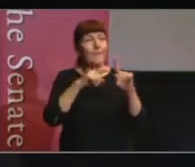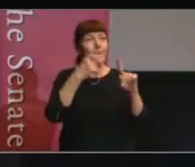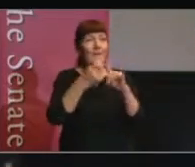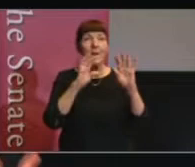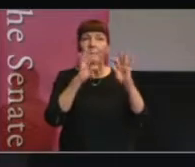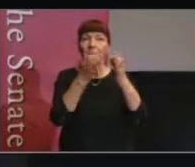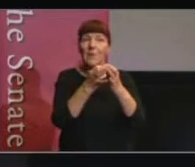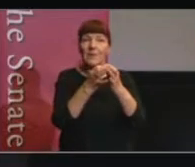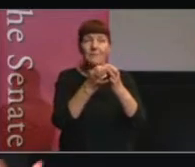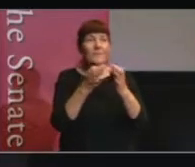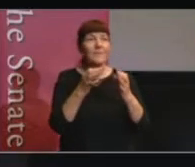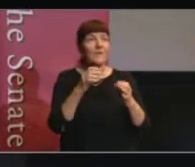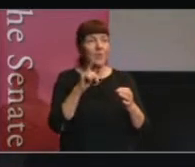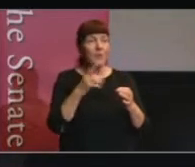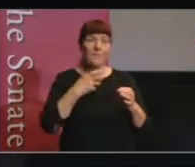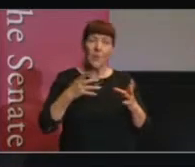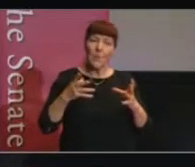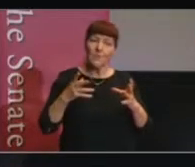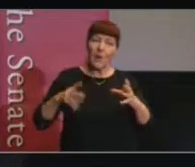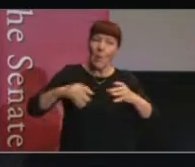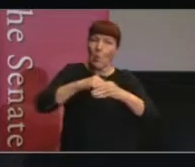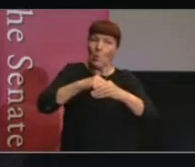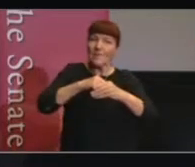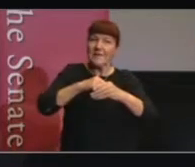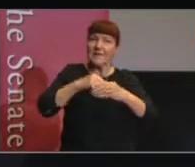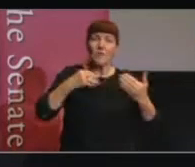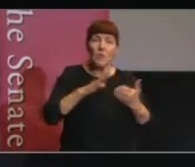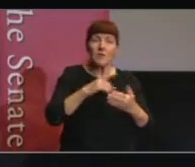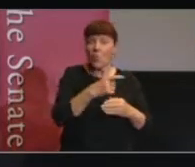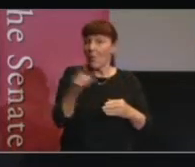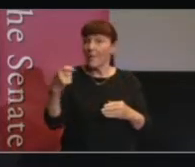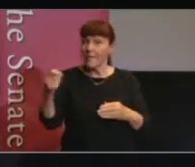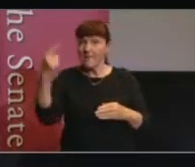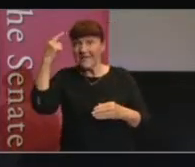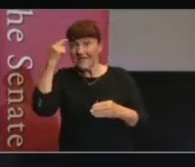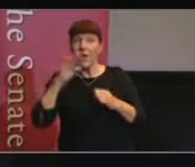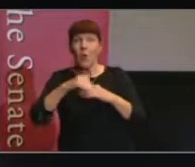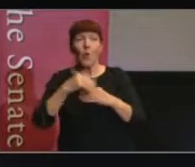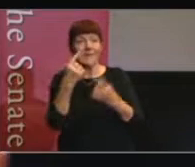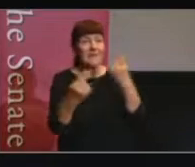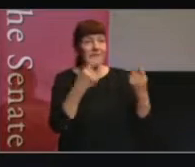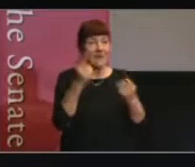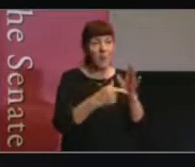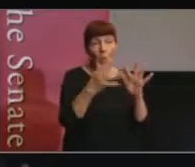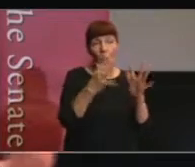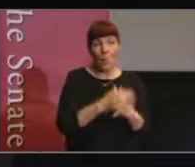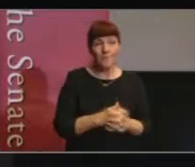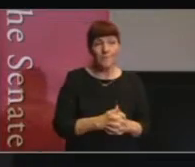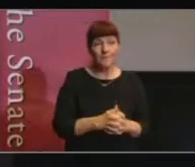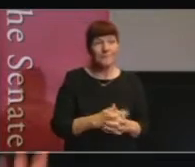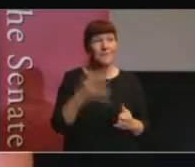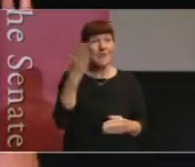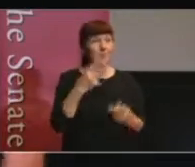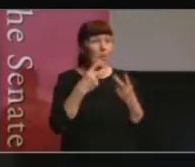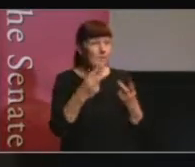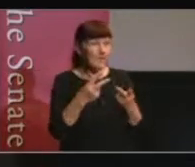get a more inclusive approach to what their members think on an individual law. School visits, sounds